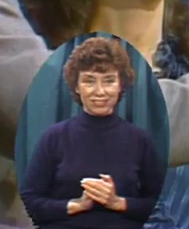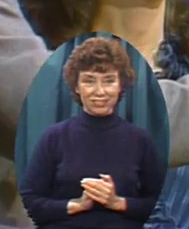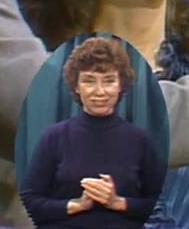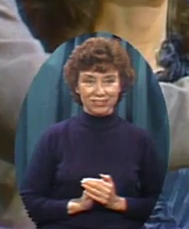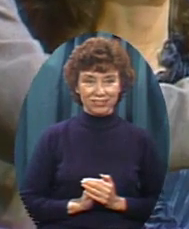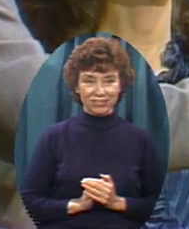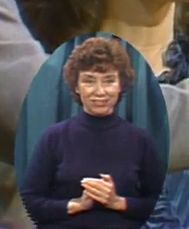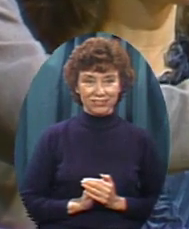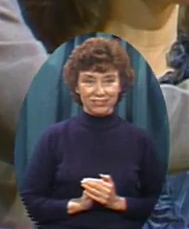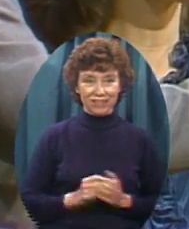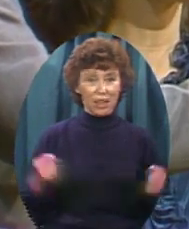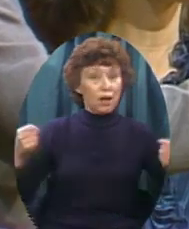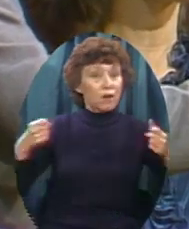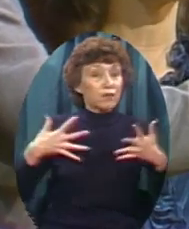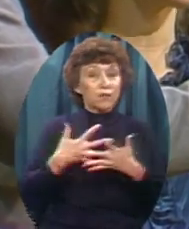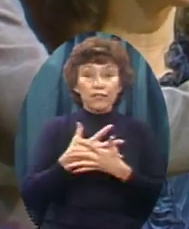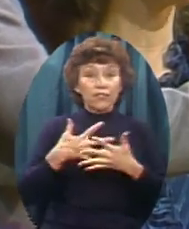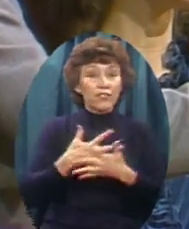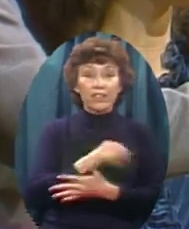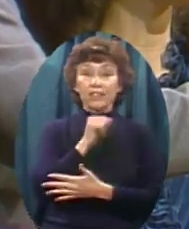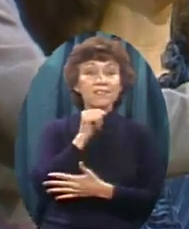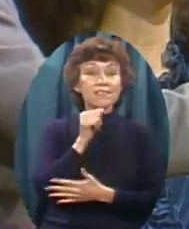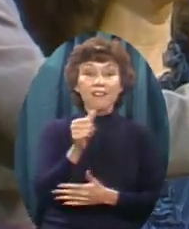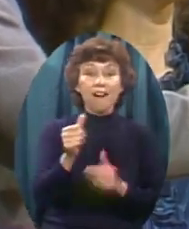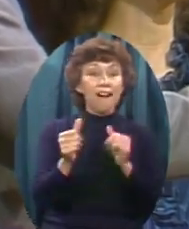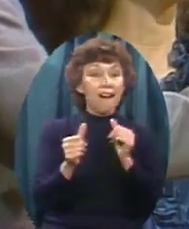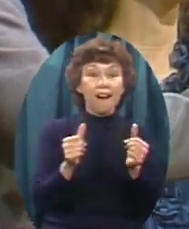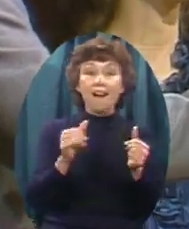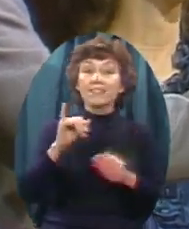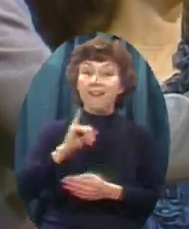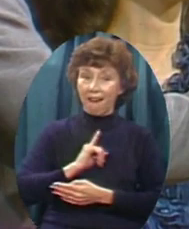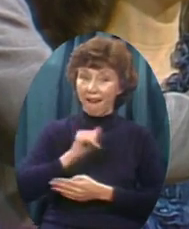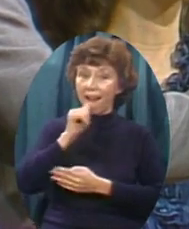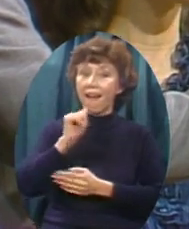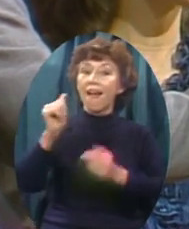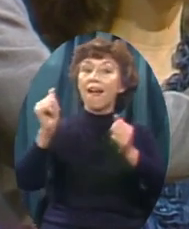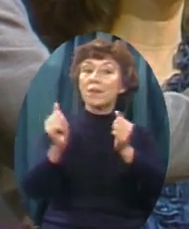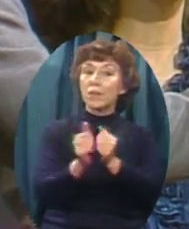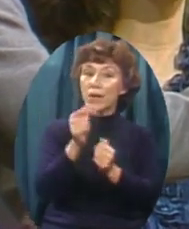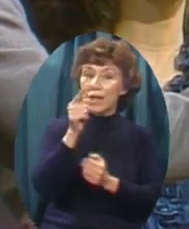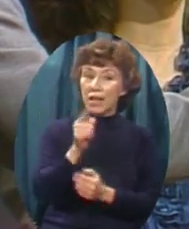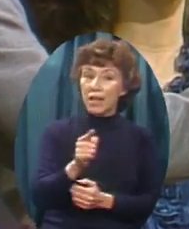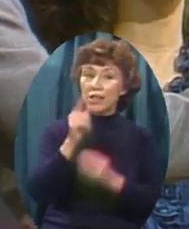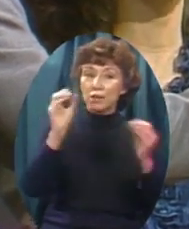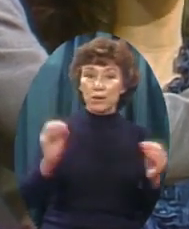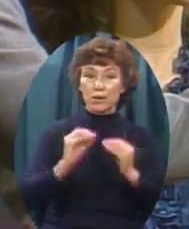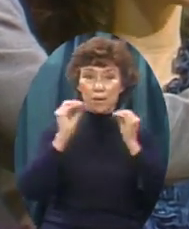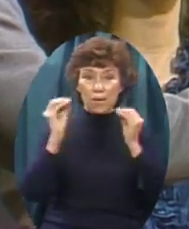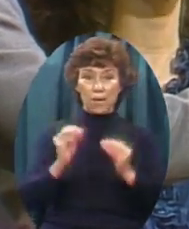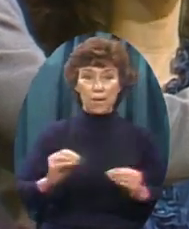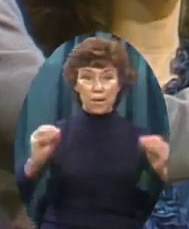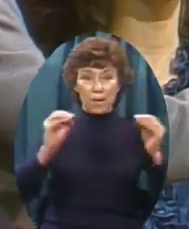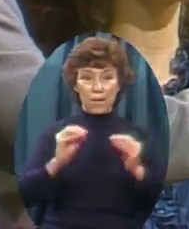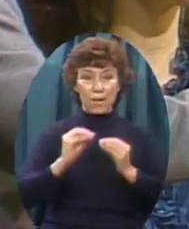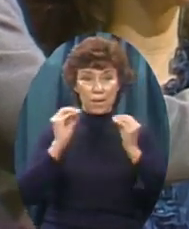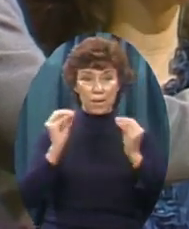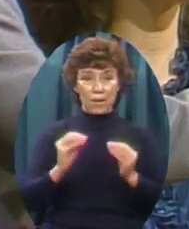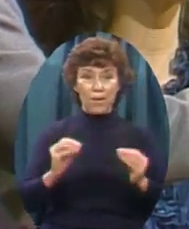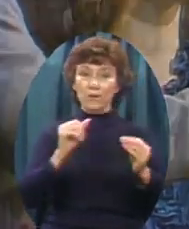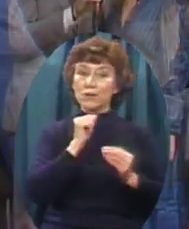Fear not, I am with thee, O be not